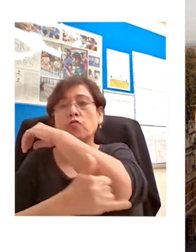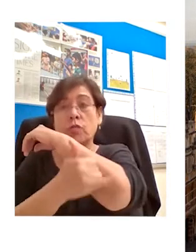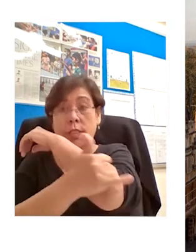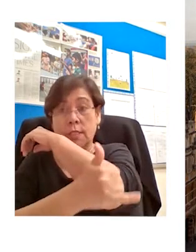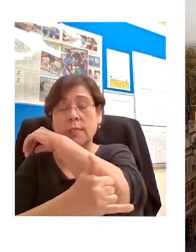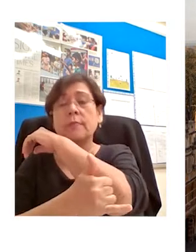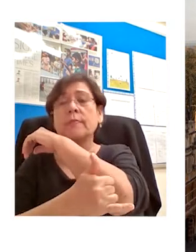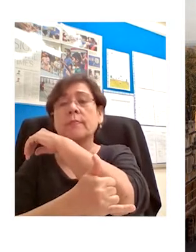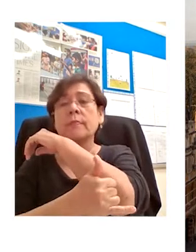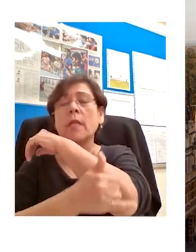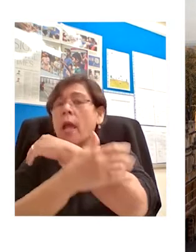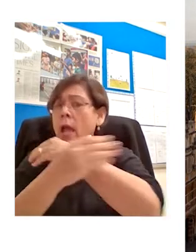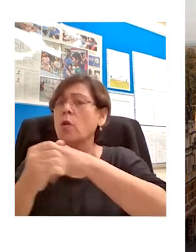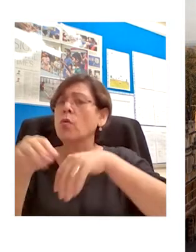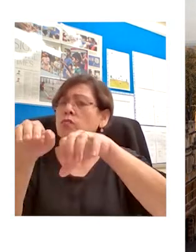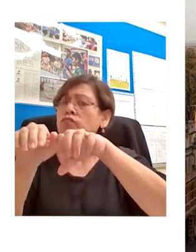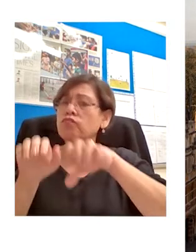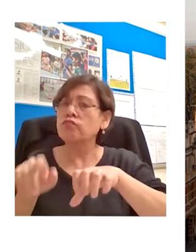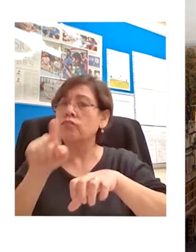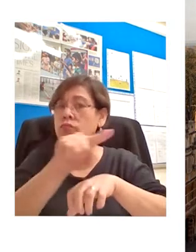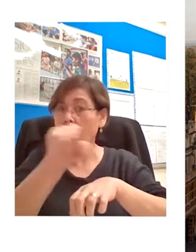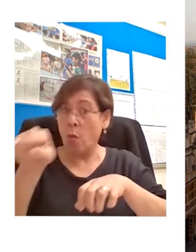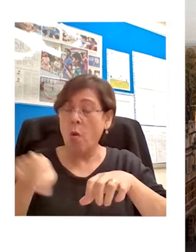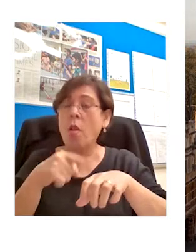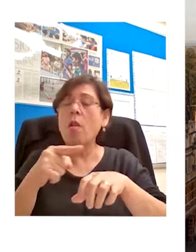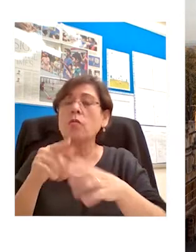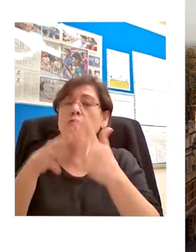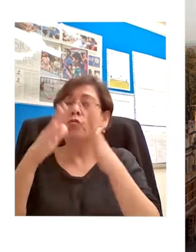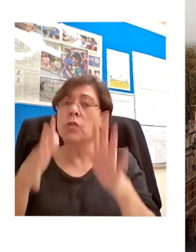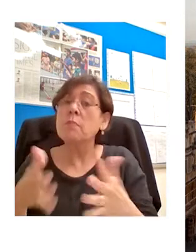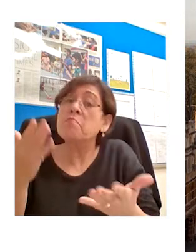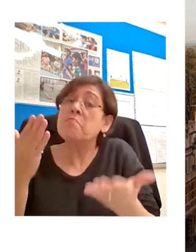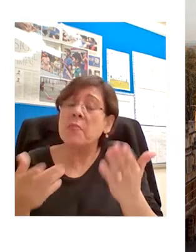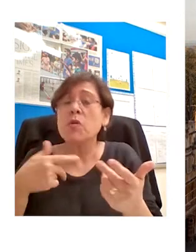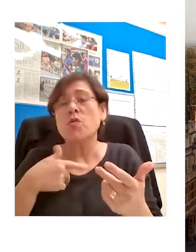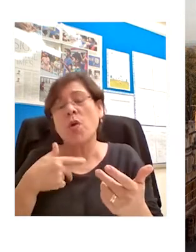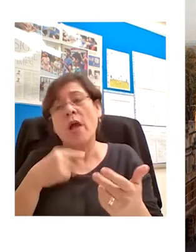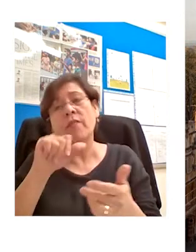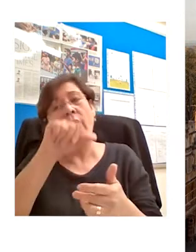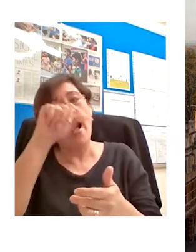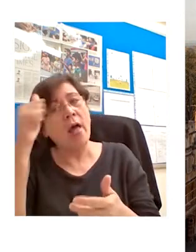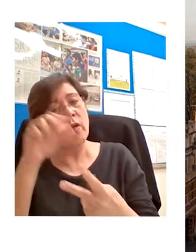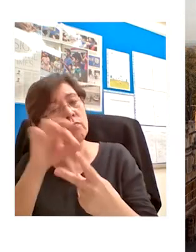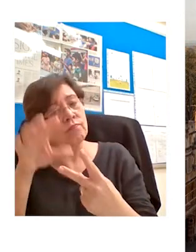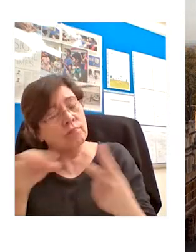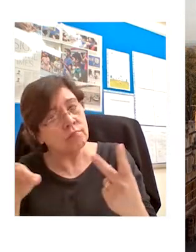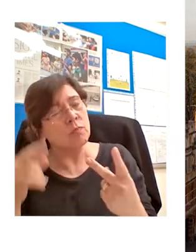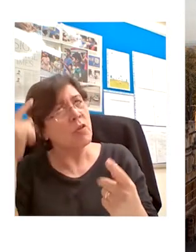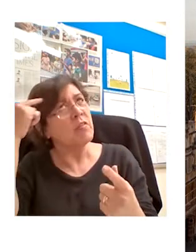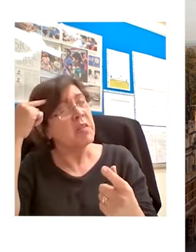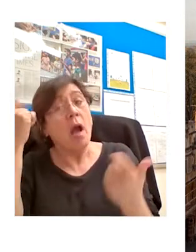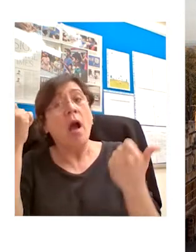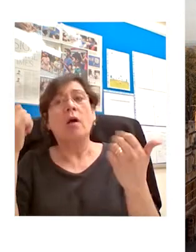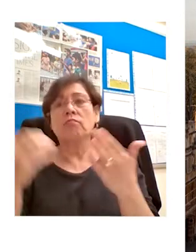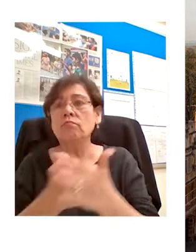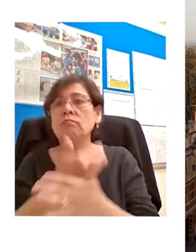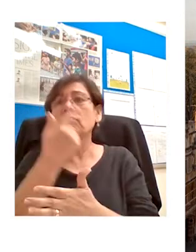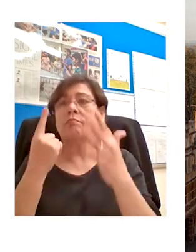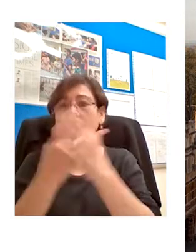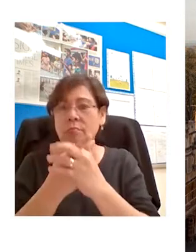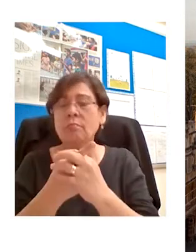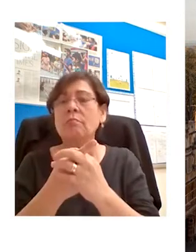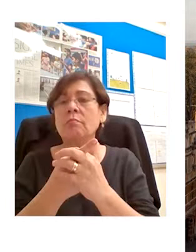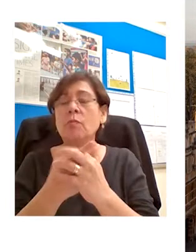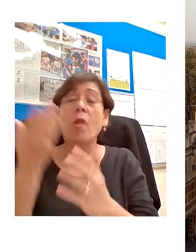to also help you consider study options that you may not have otherwise thought of. So last year, as